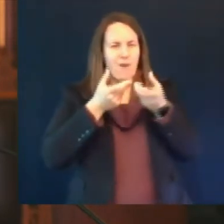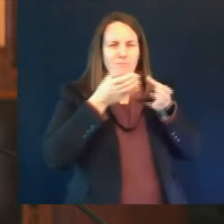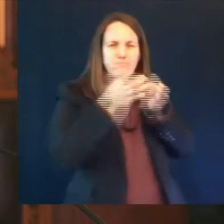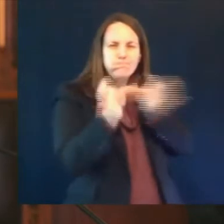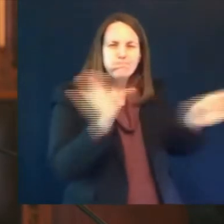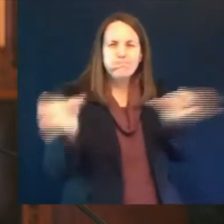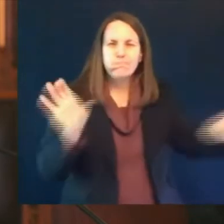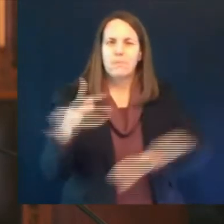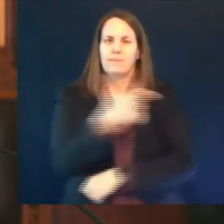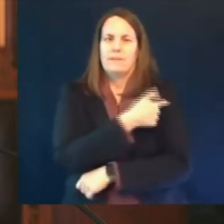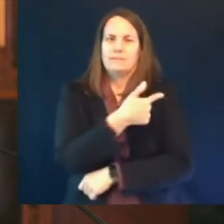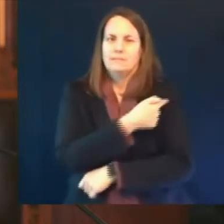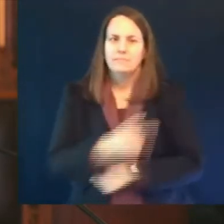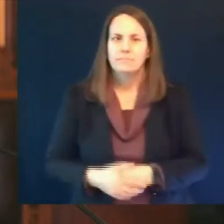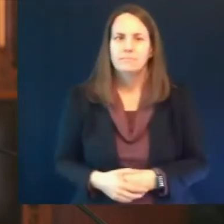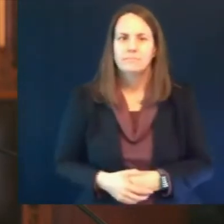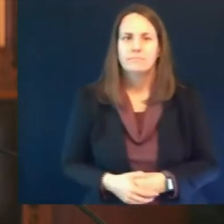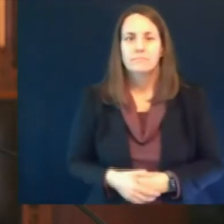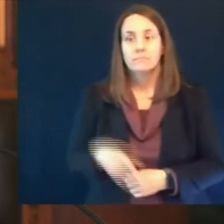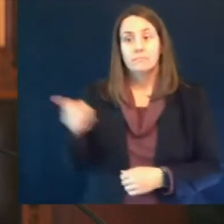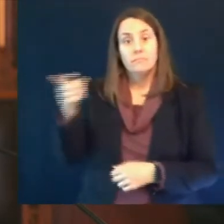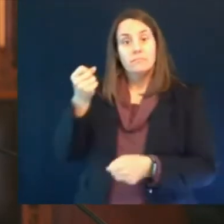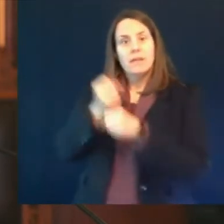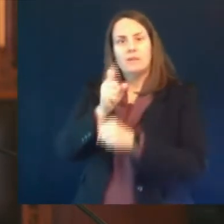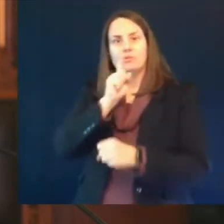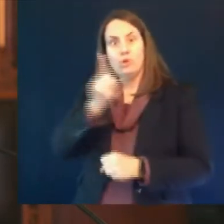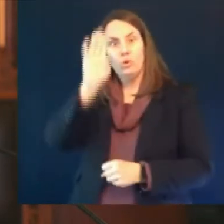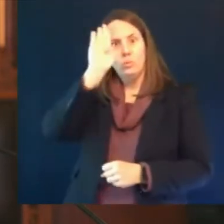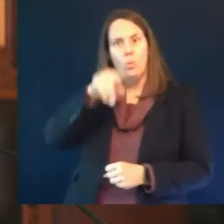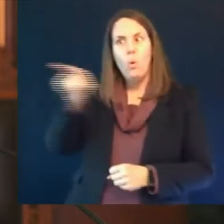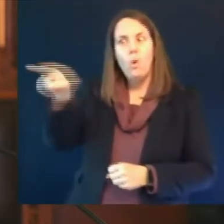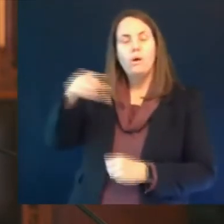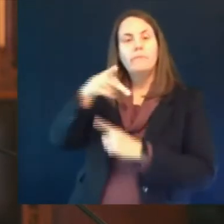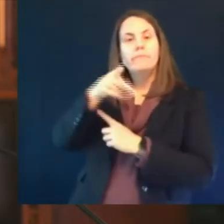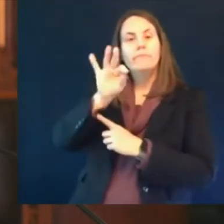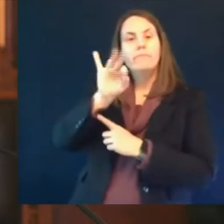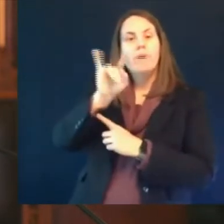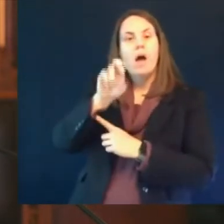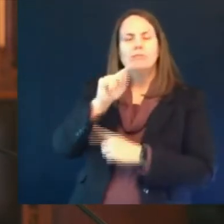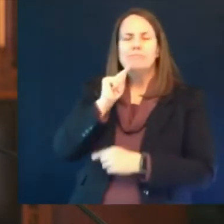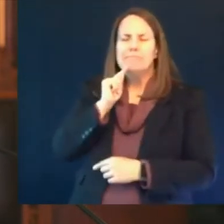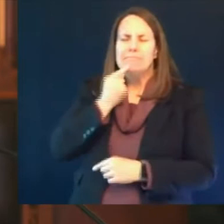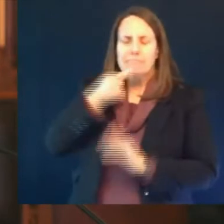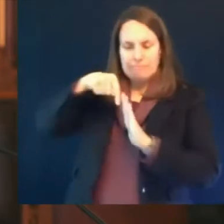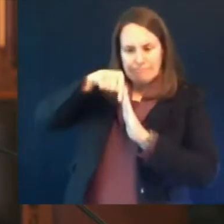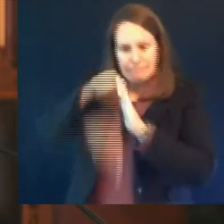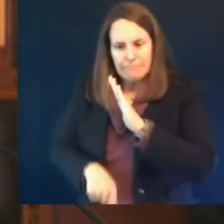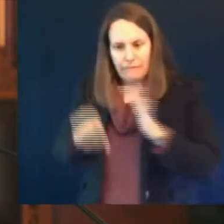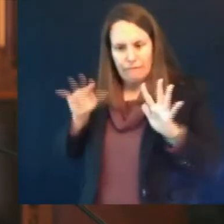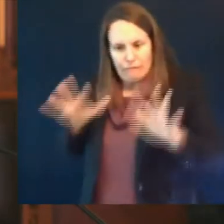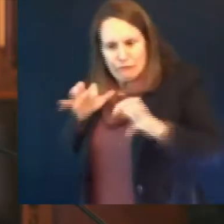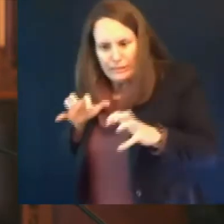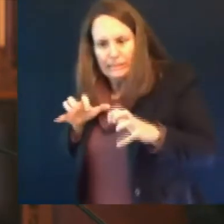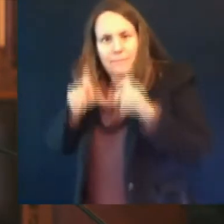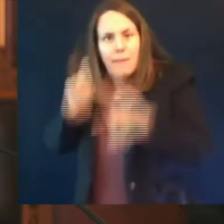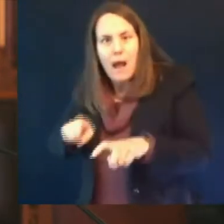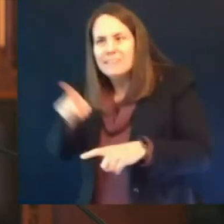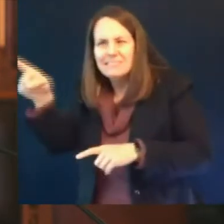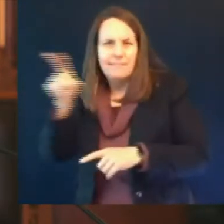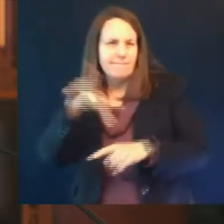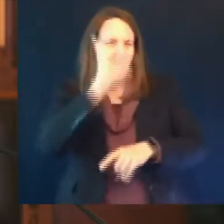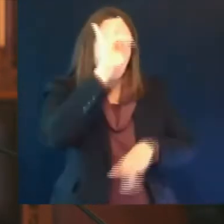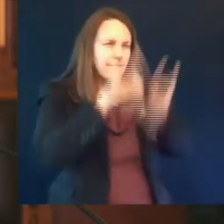take it to hayward we take it to merrill we take it to marionette we take it you know to lacrosse and eau claire and